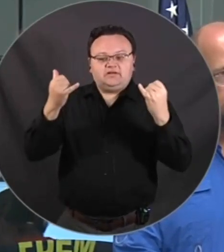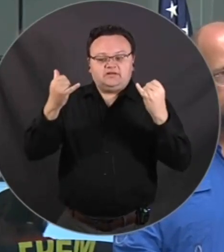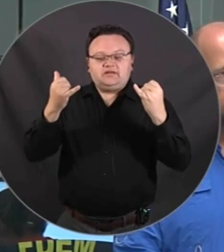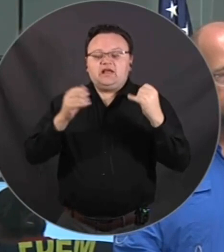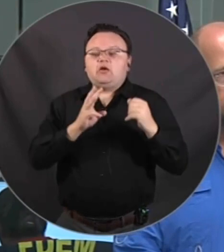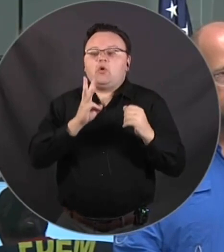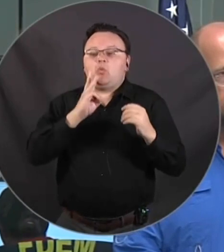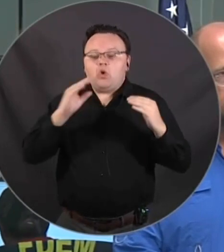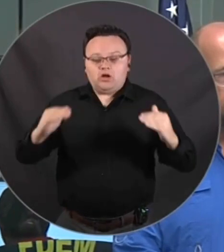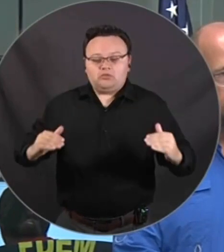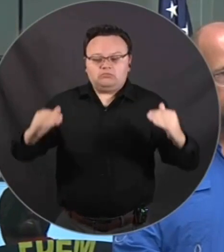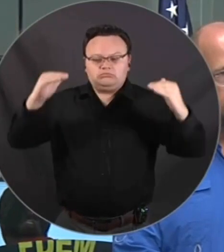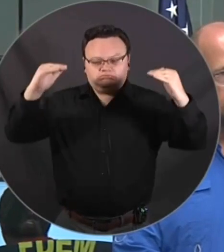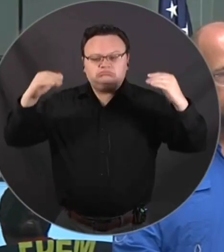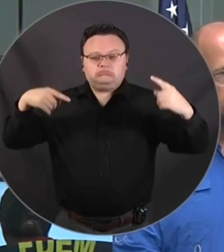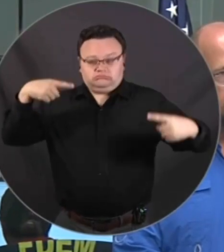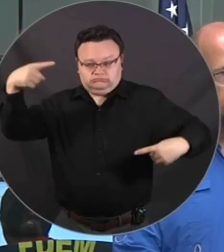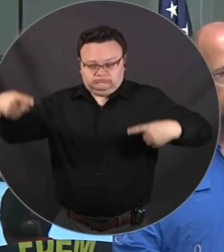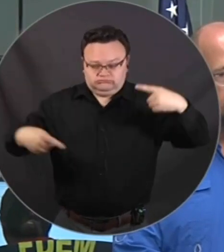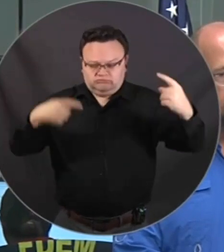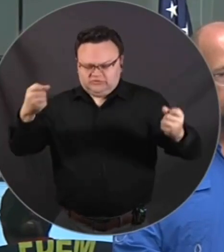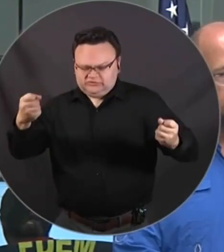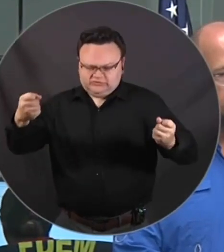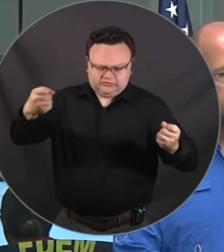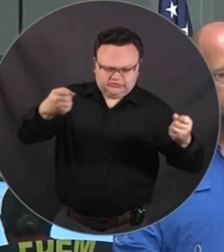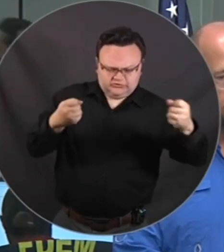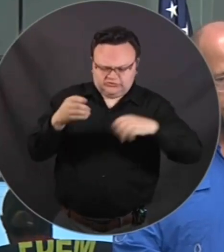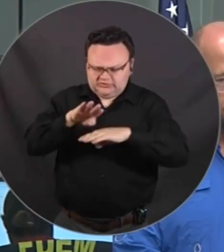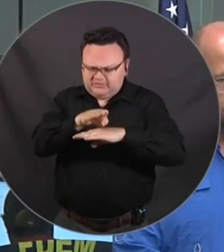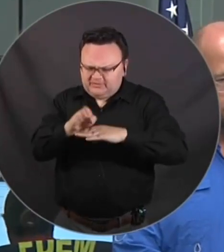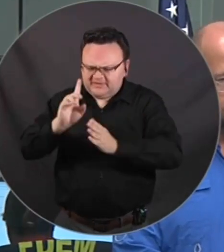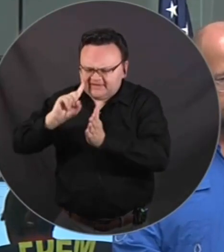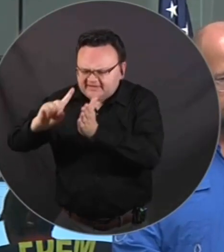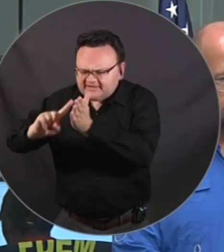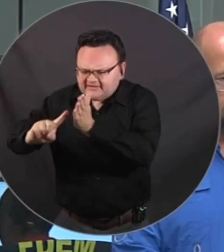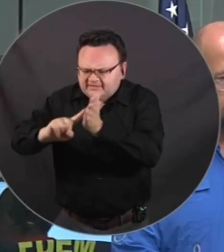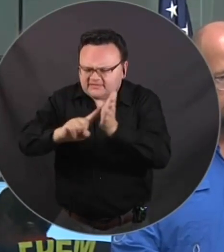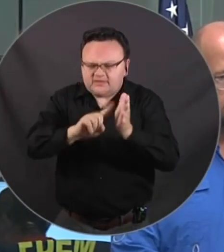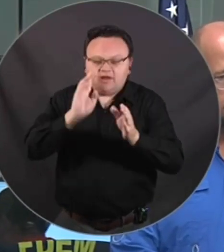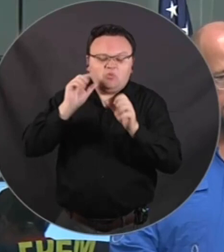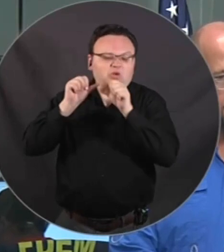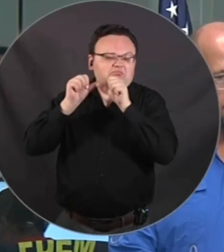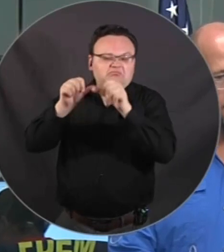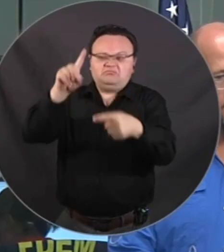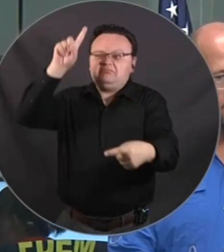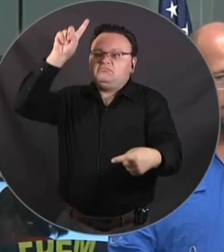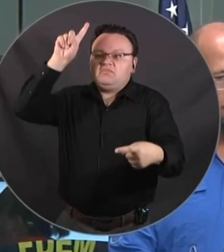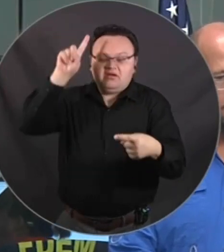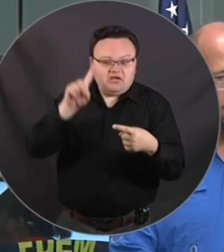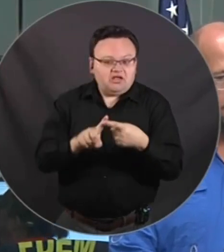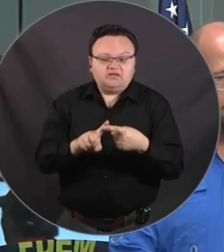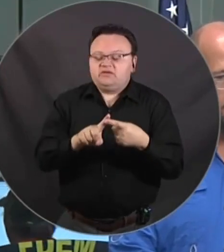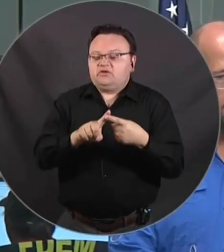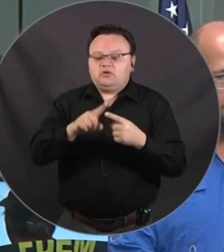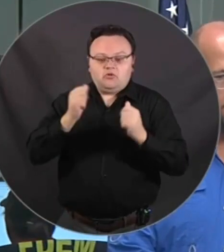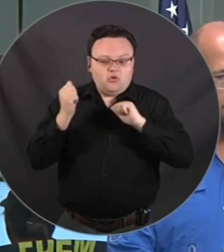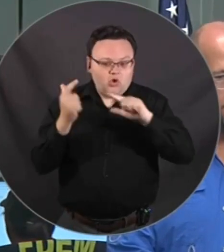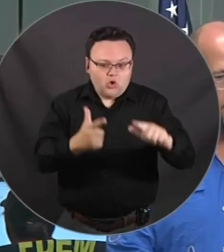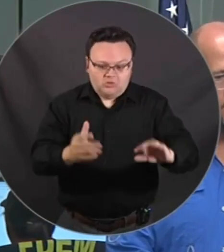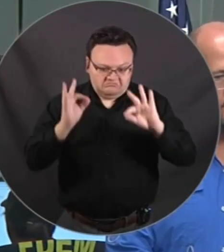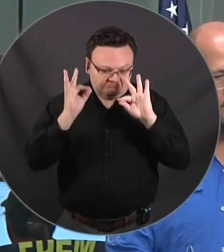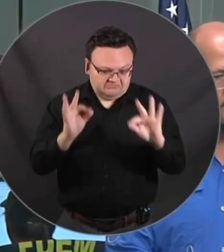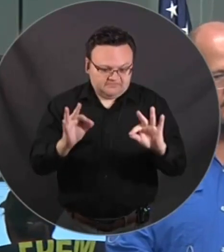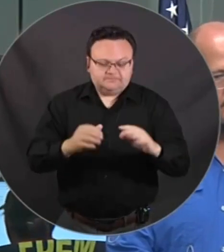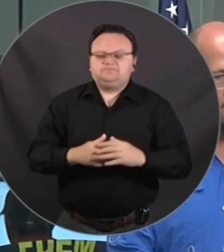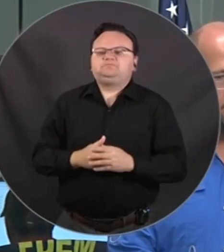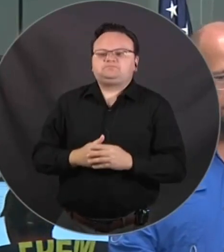welfare checks. These efforts are continuing and they will continue until there is no longer a need. We